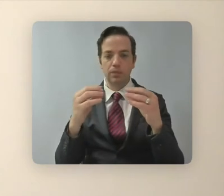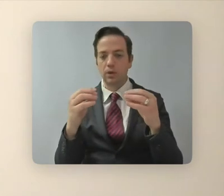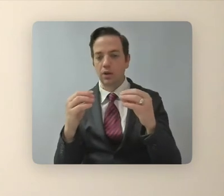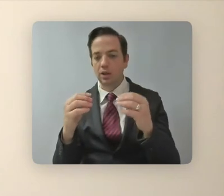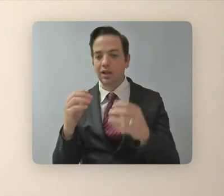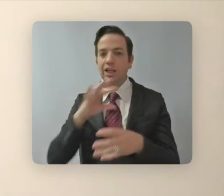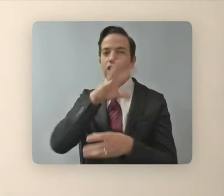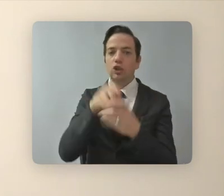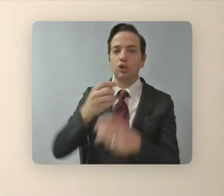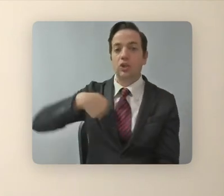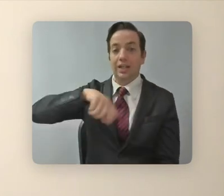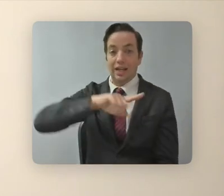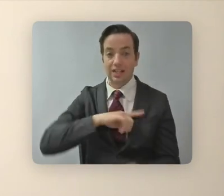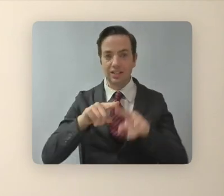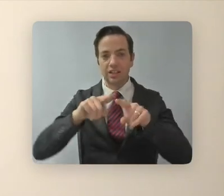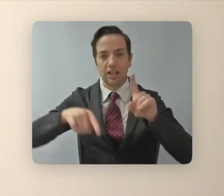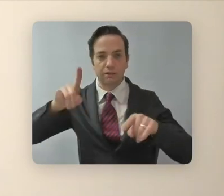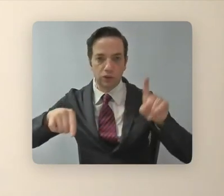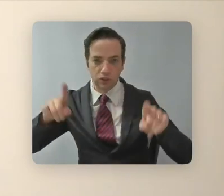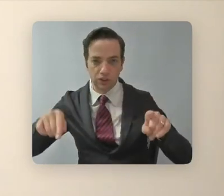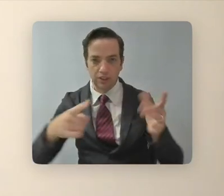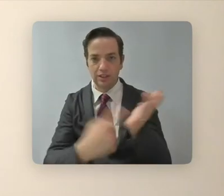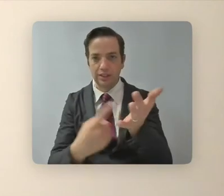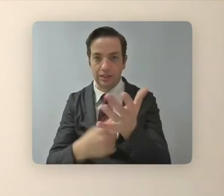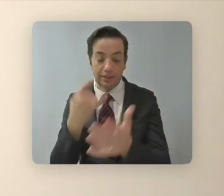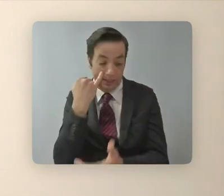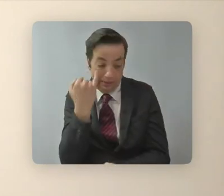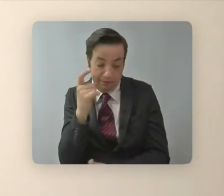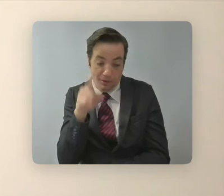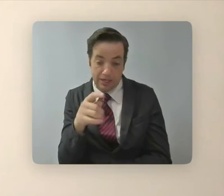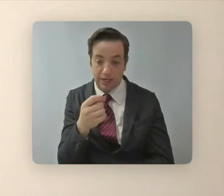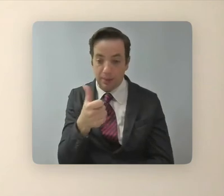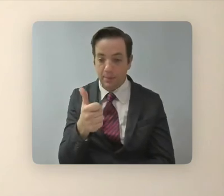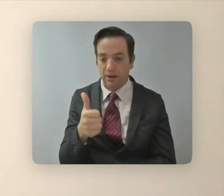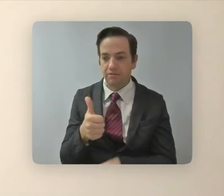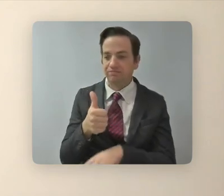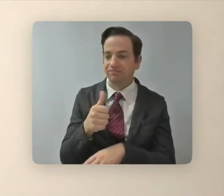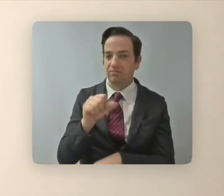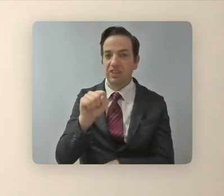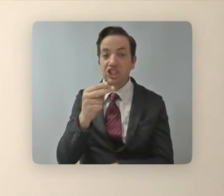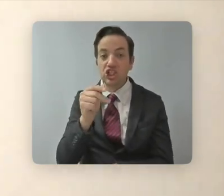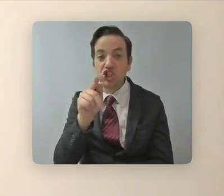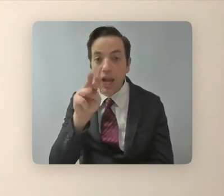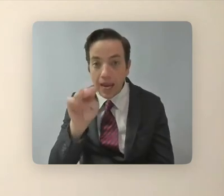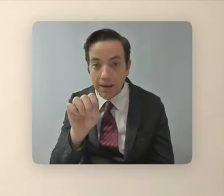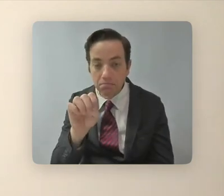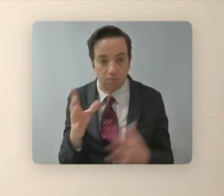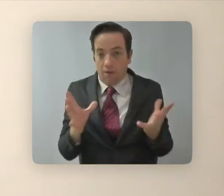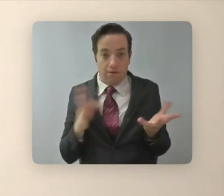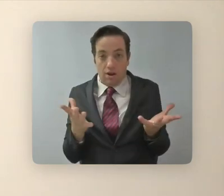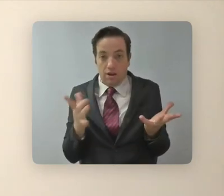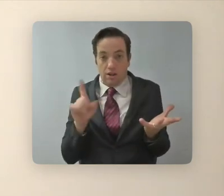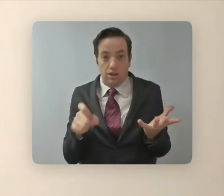conversation. And if it took a little bit of like shaming of other foundations, I don't think they were afraid to do that.